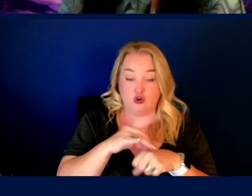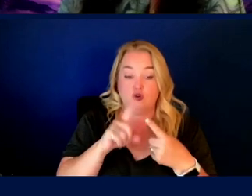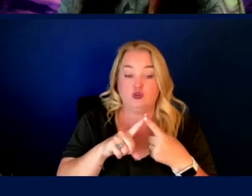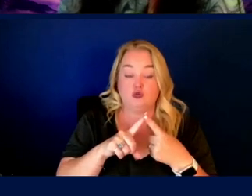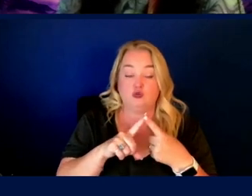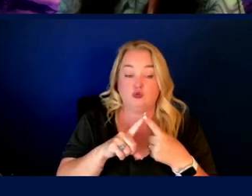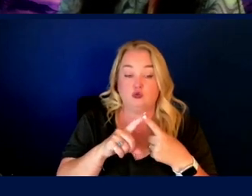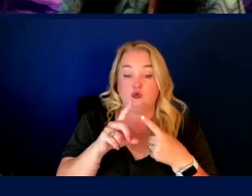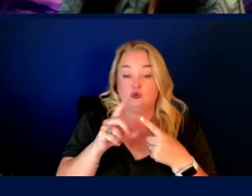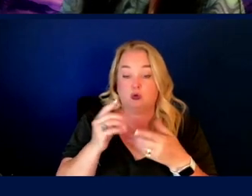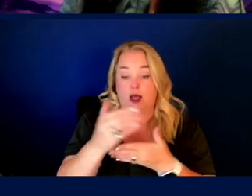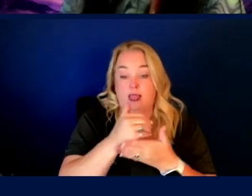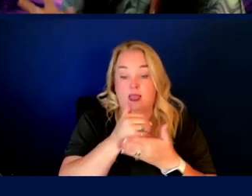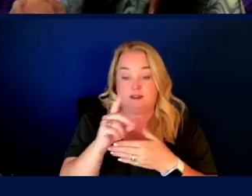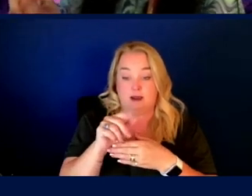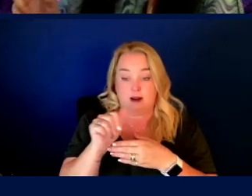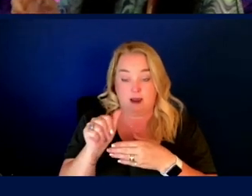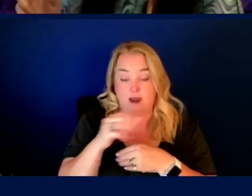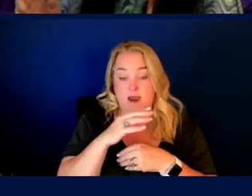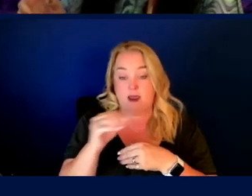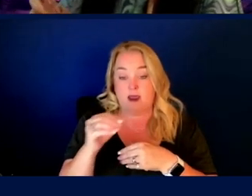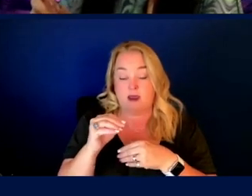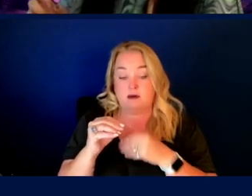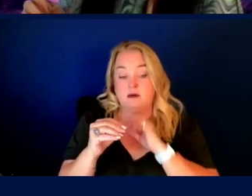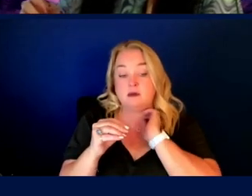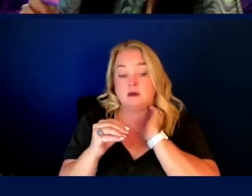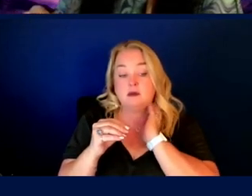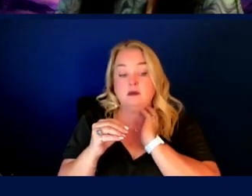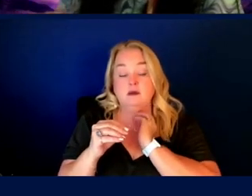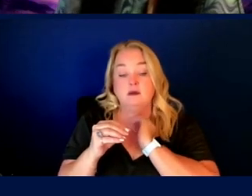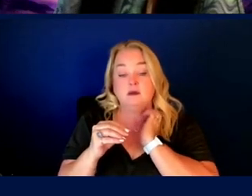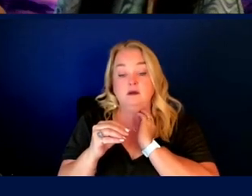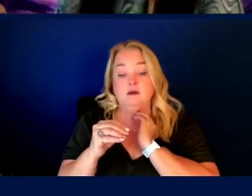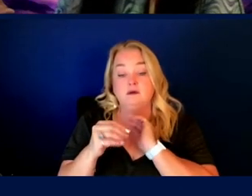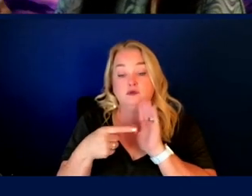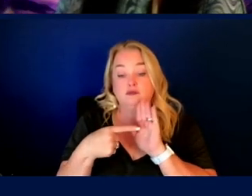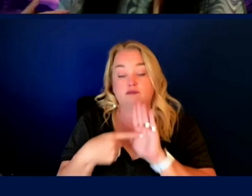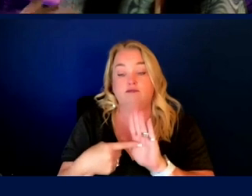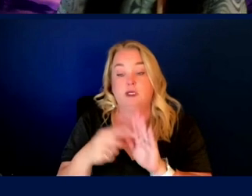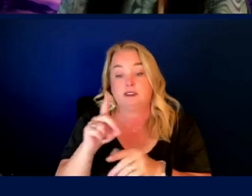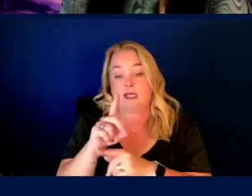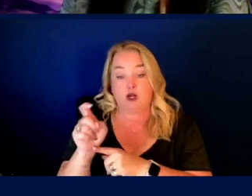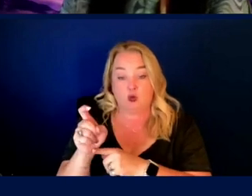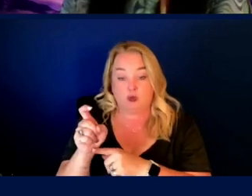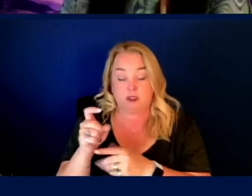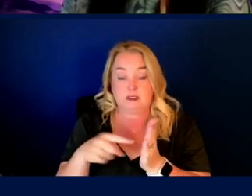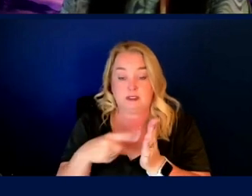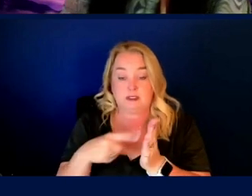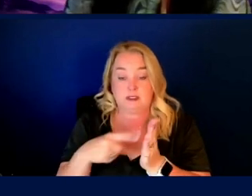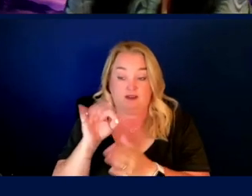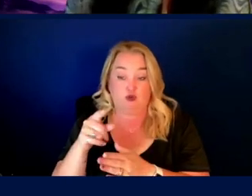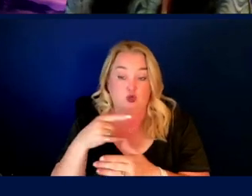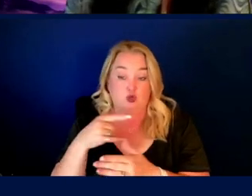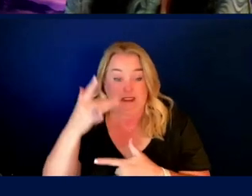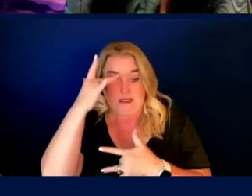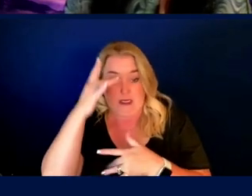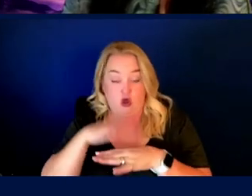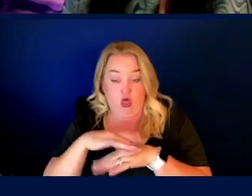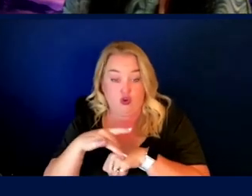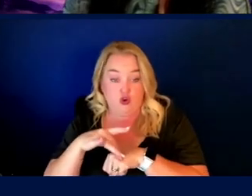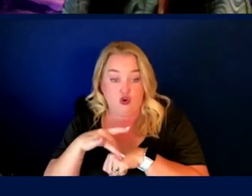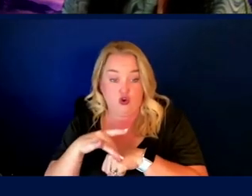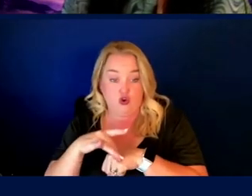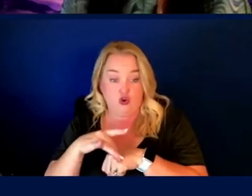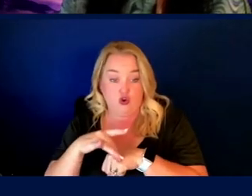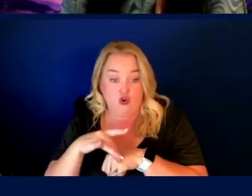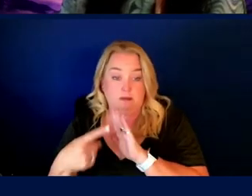data, uh, to differential and process of exclusion diagnoses. So sometimes on earth, when you have complex illness, uh, there